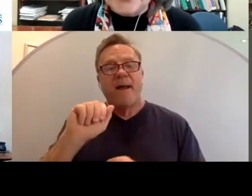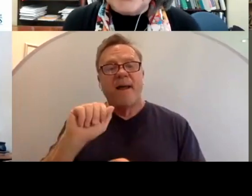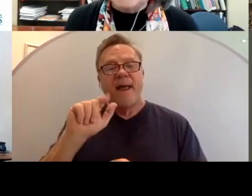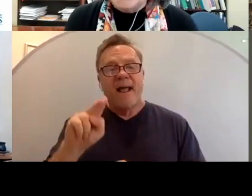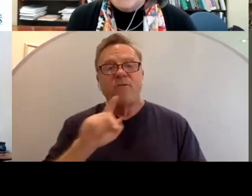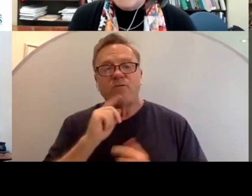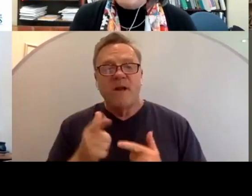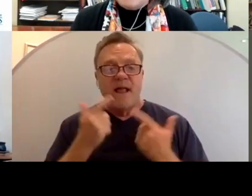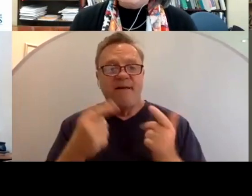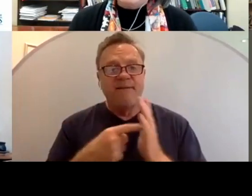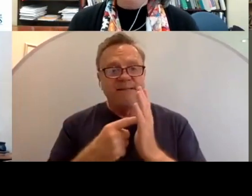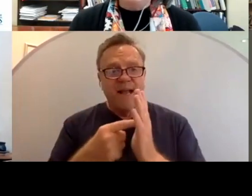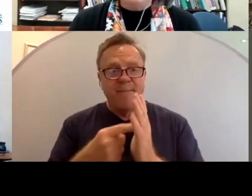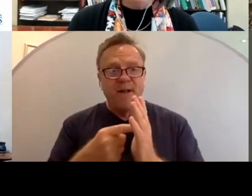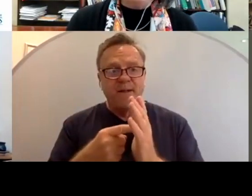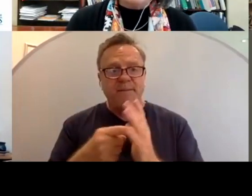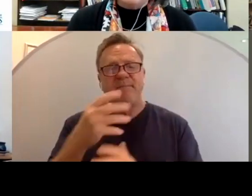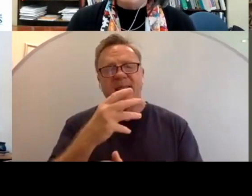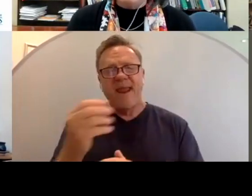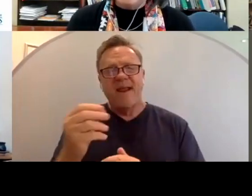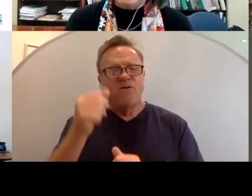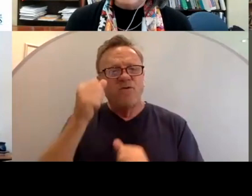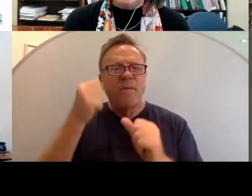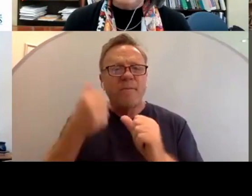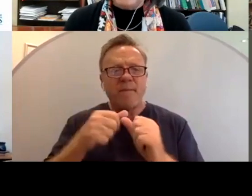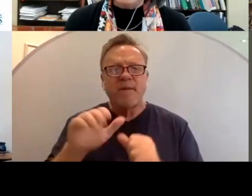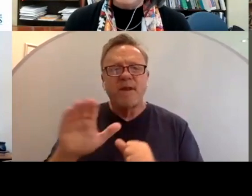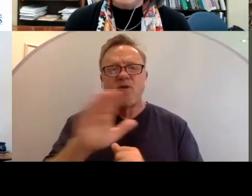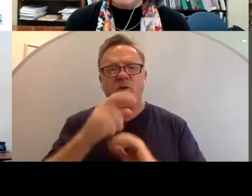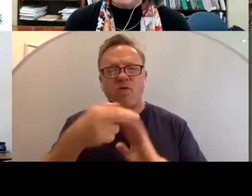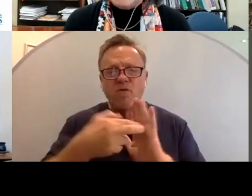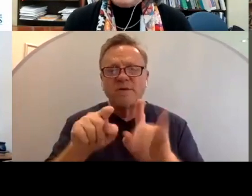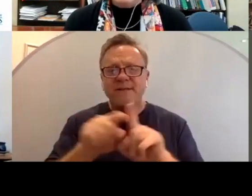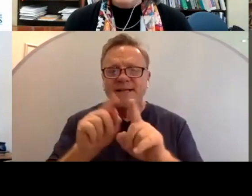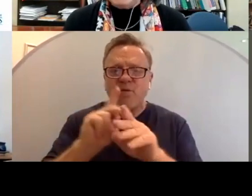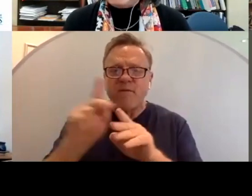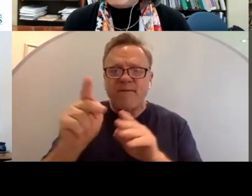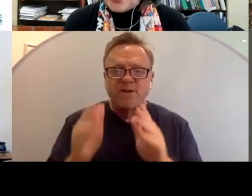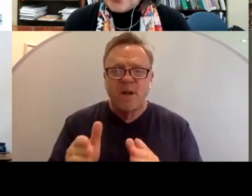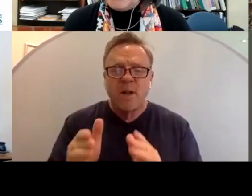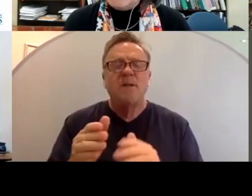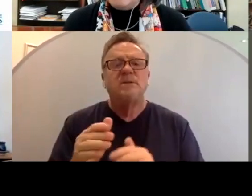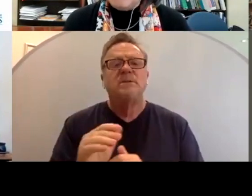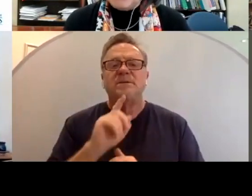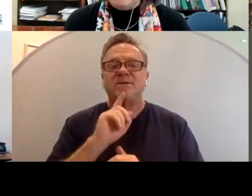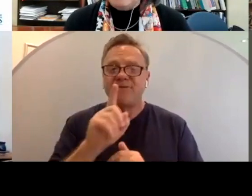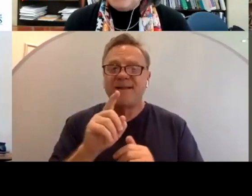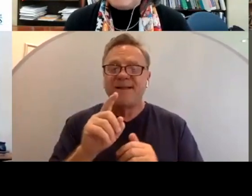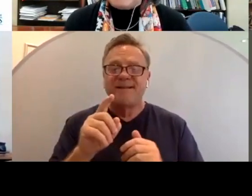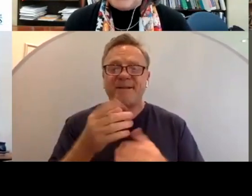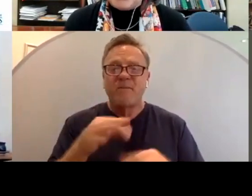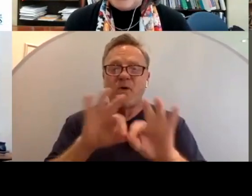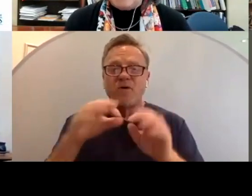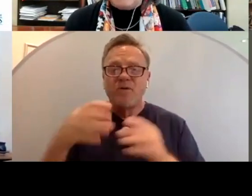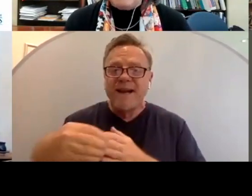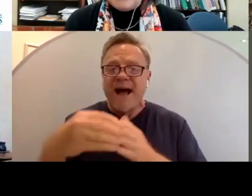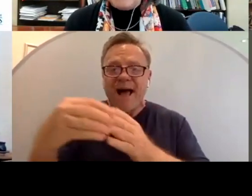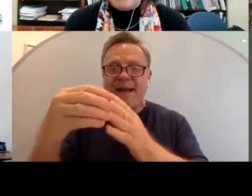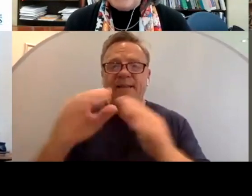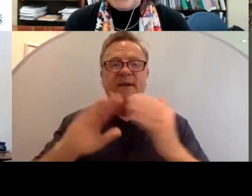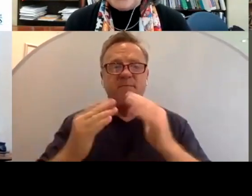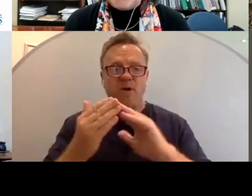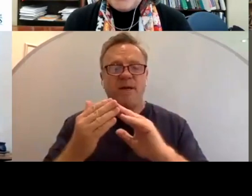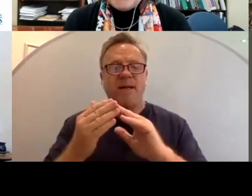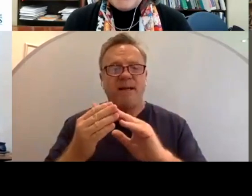examples. And to remember that in your roles as professionals, it's really guiding the community, the